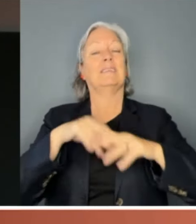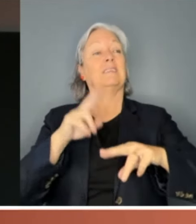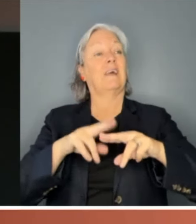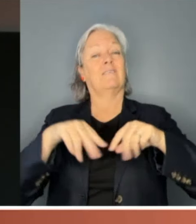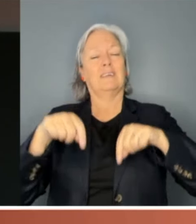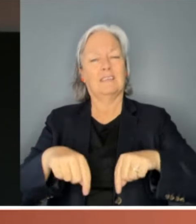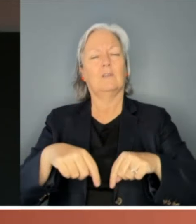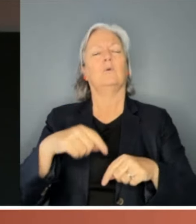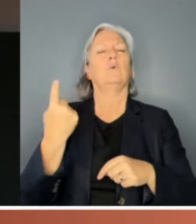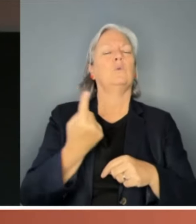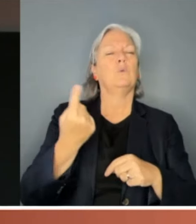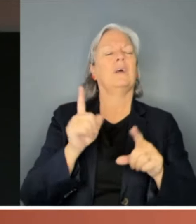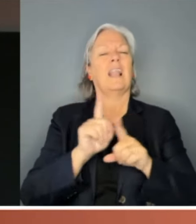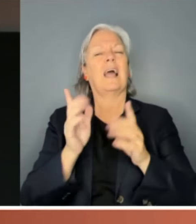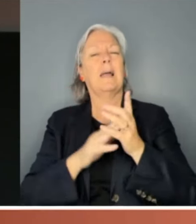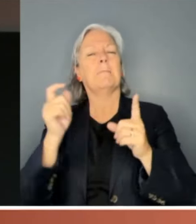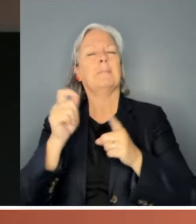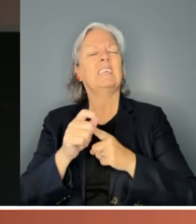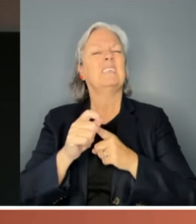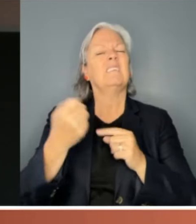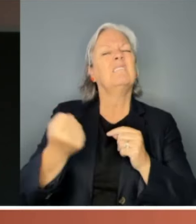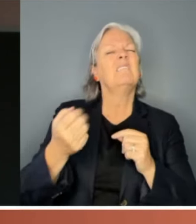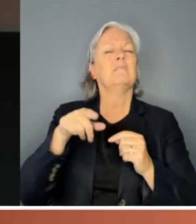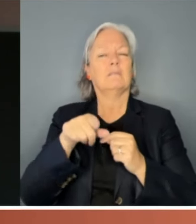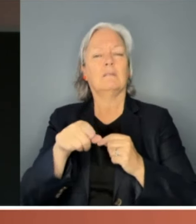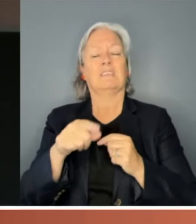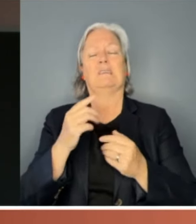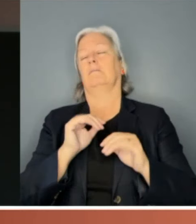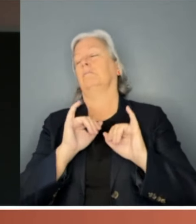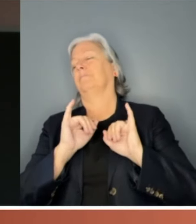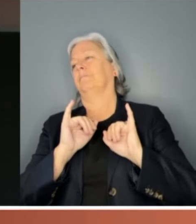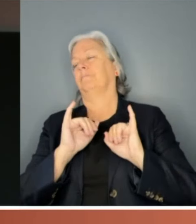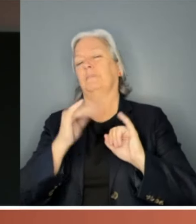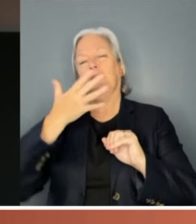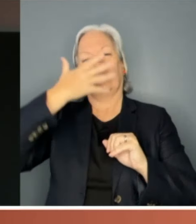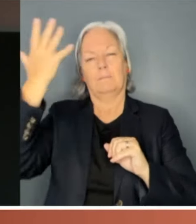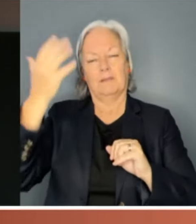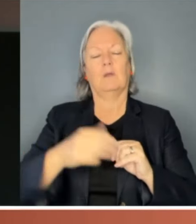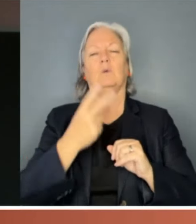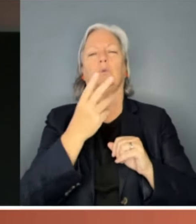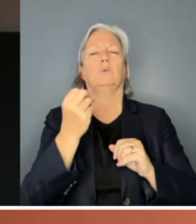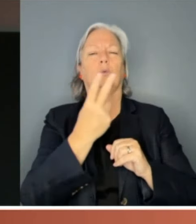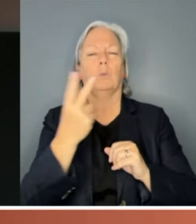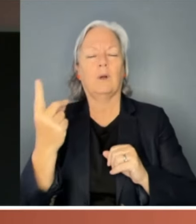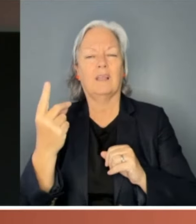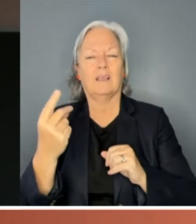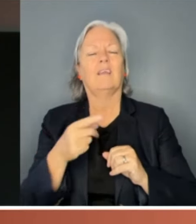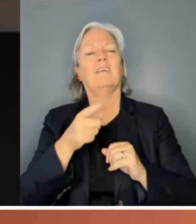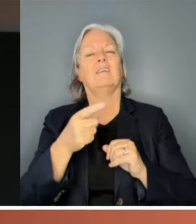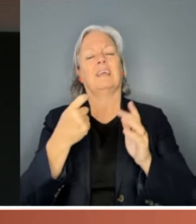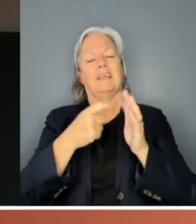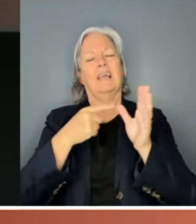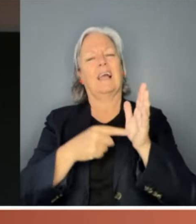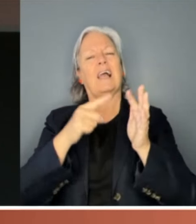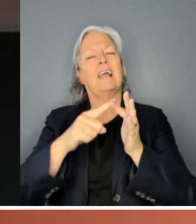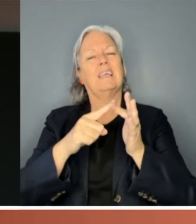over a female MP's desk was a new low point. By 2021 and the release of Kate Jenkins' Set the